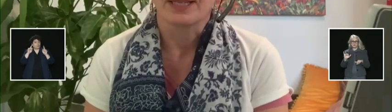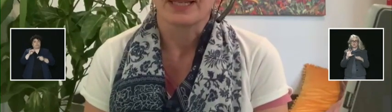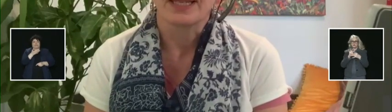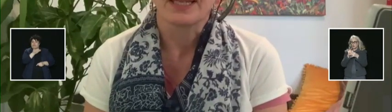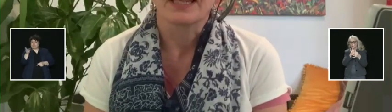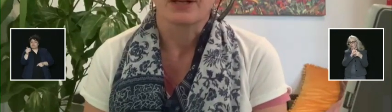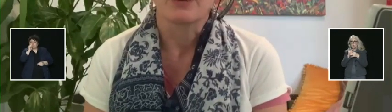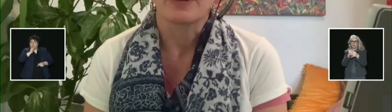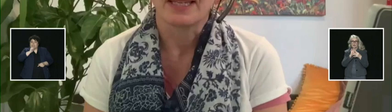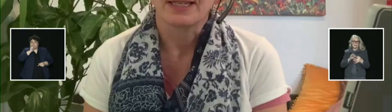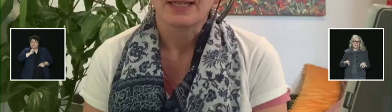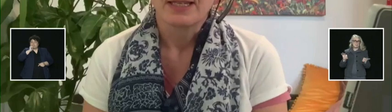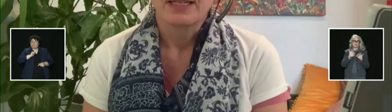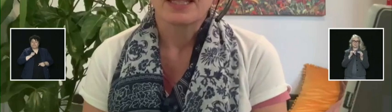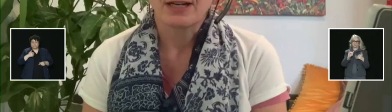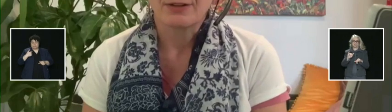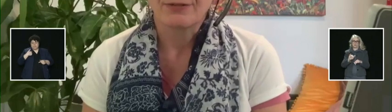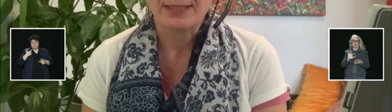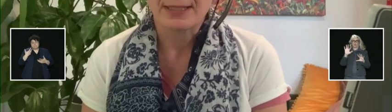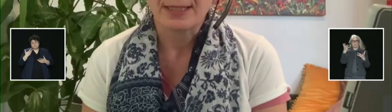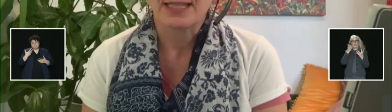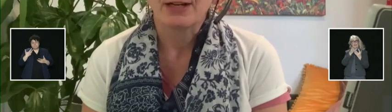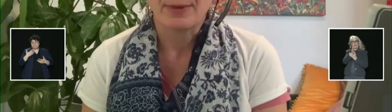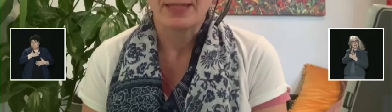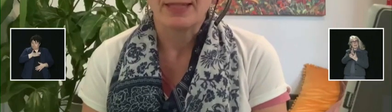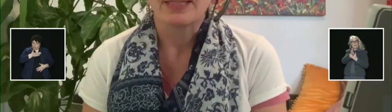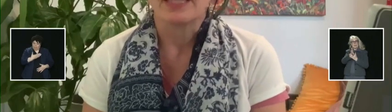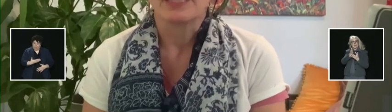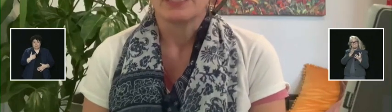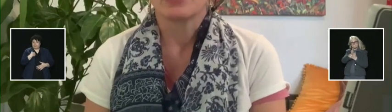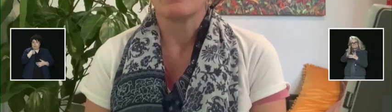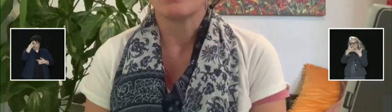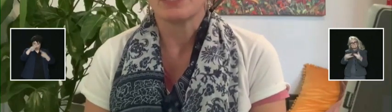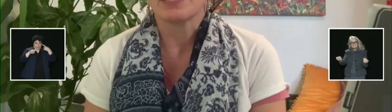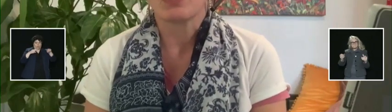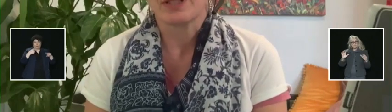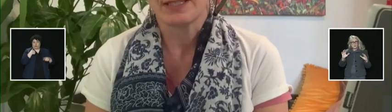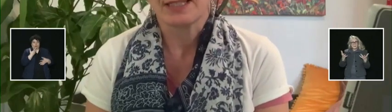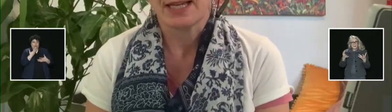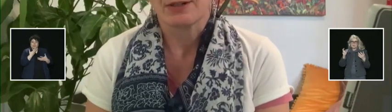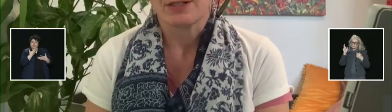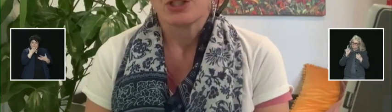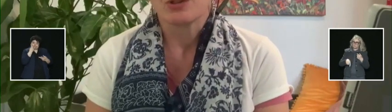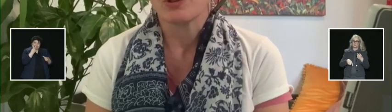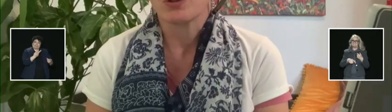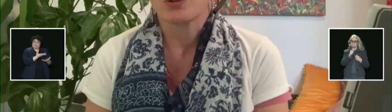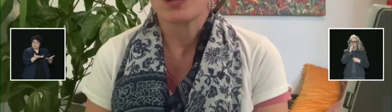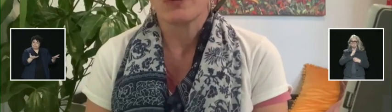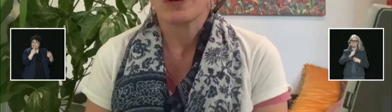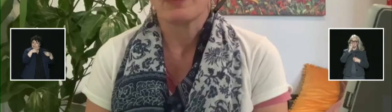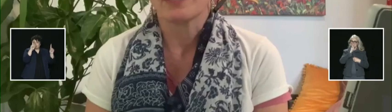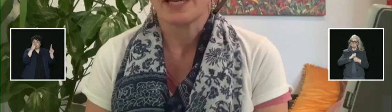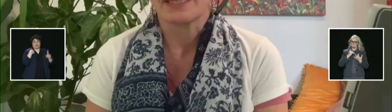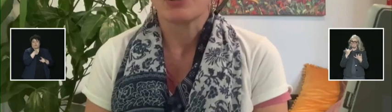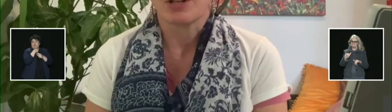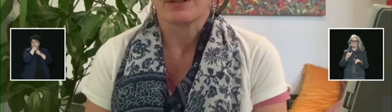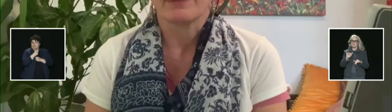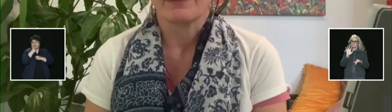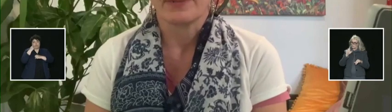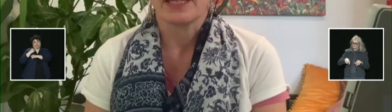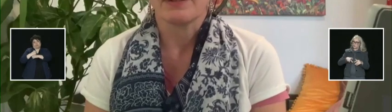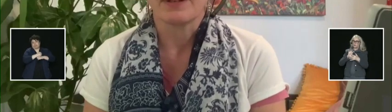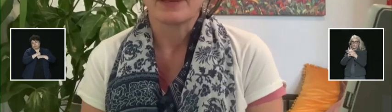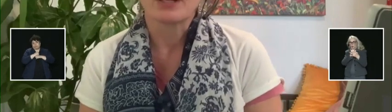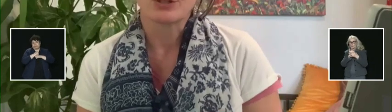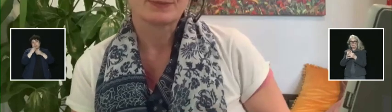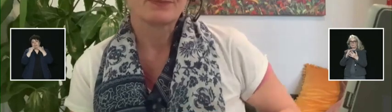Canadians are making. Sacrifices that they are making, indeed communities working together to ensure that we protect each other. Thank